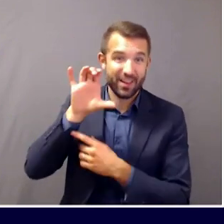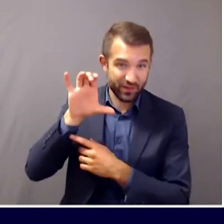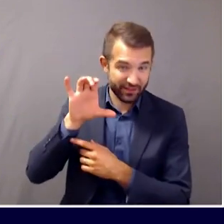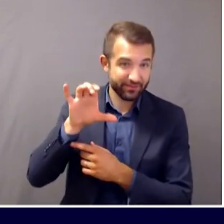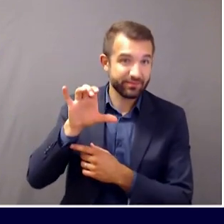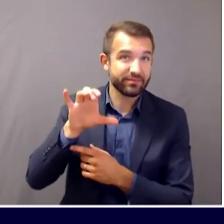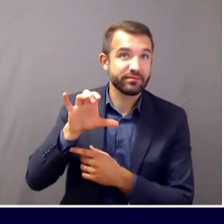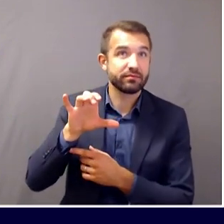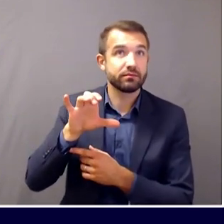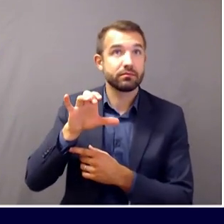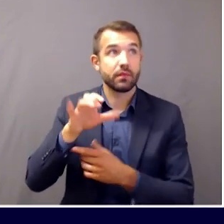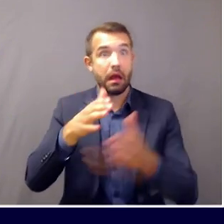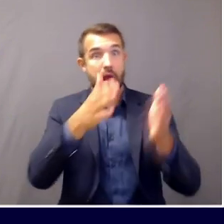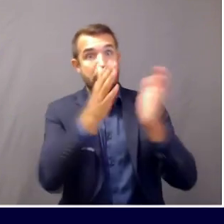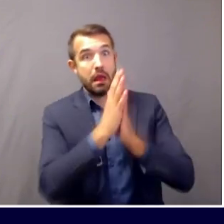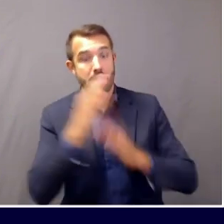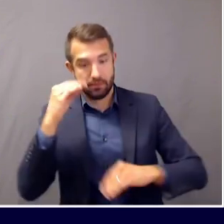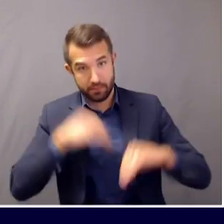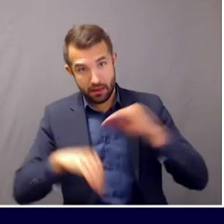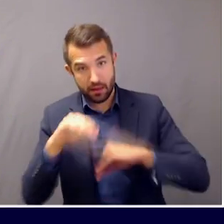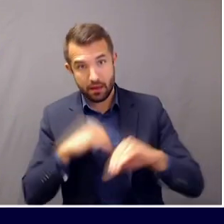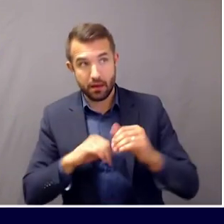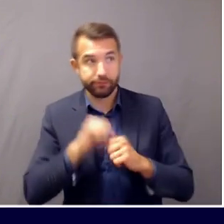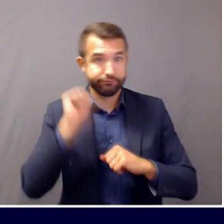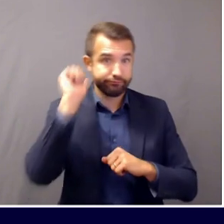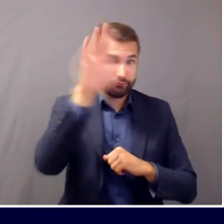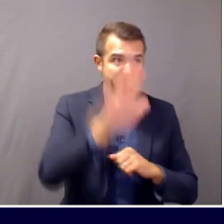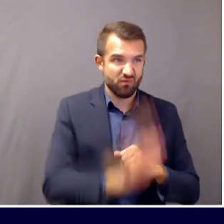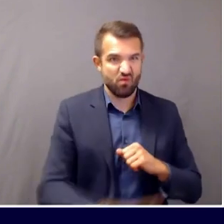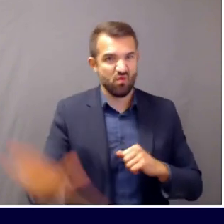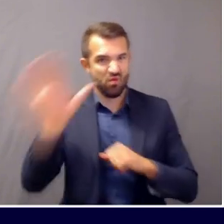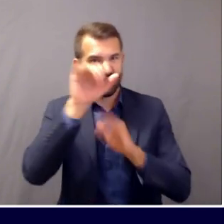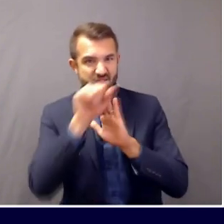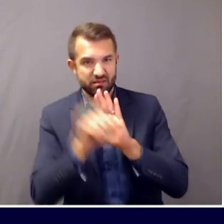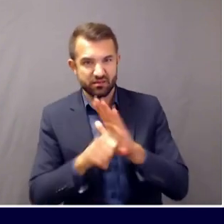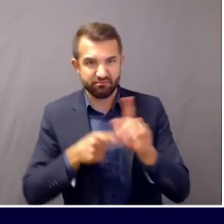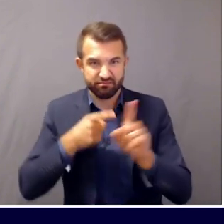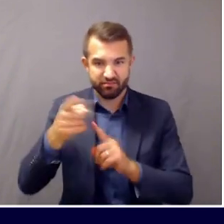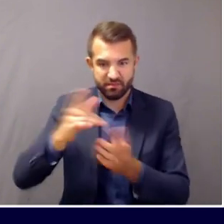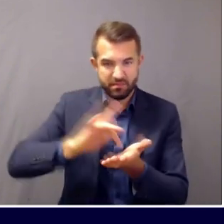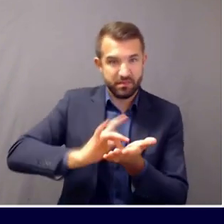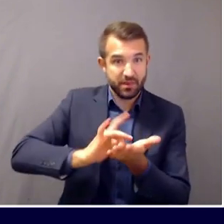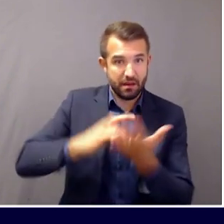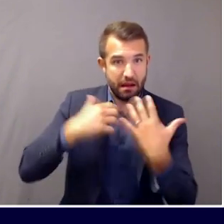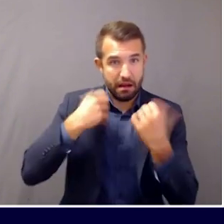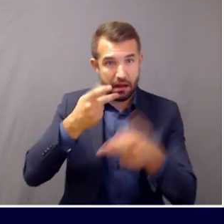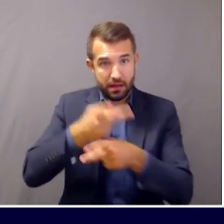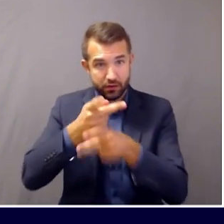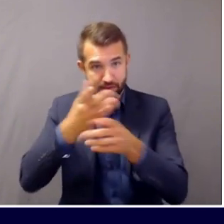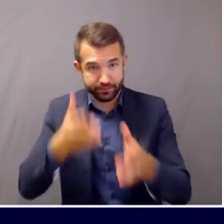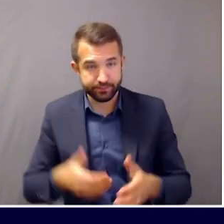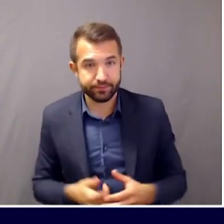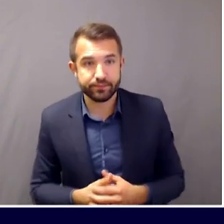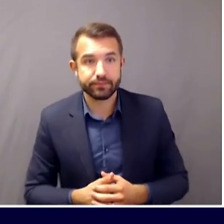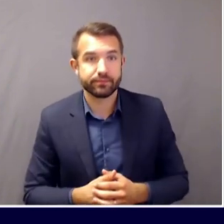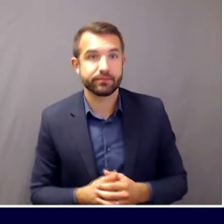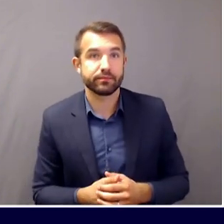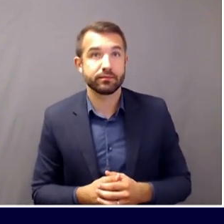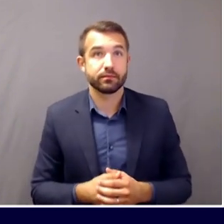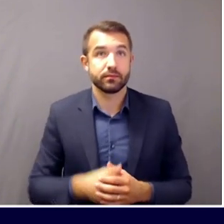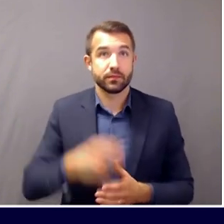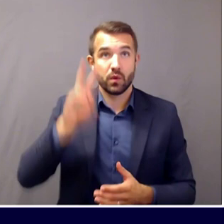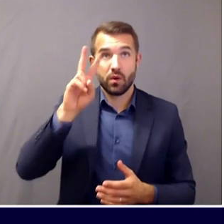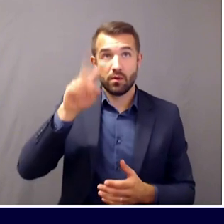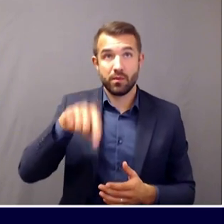for healthcare providers across the state. To put that number in numerical perspective, that is 2.3 million